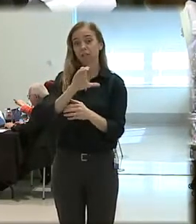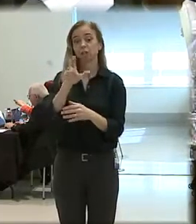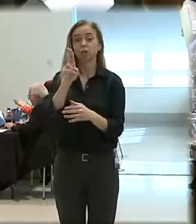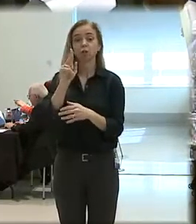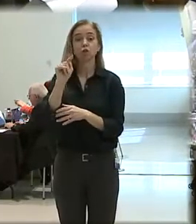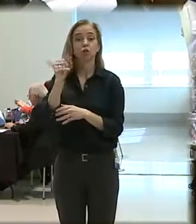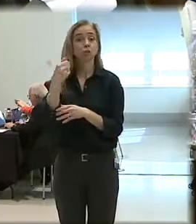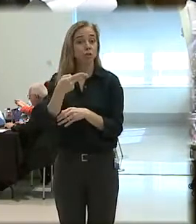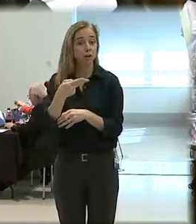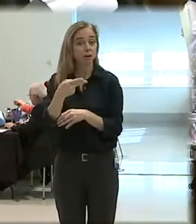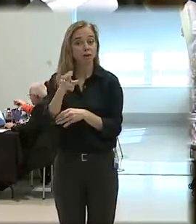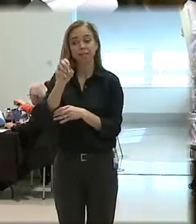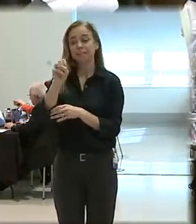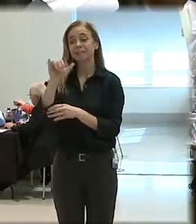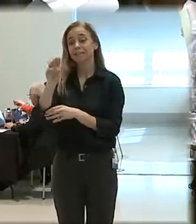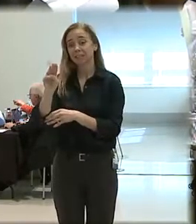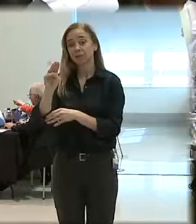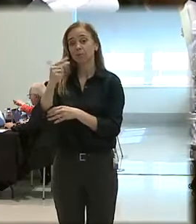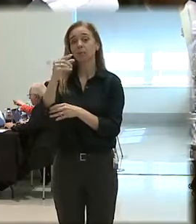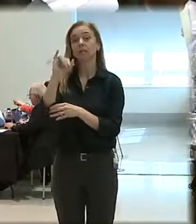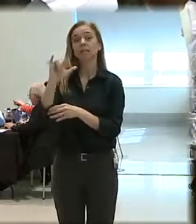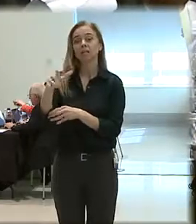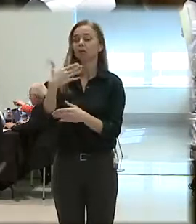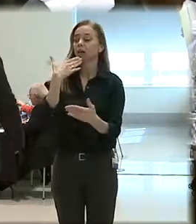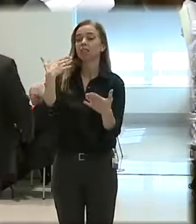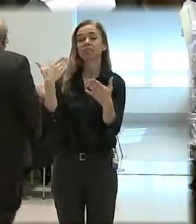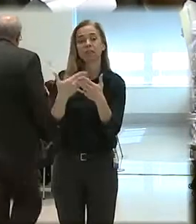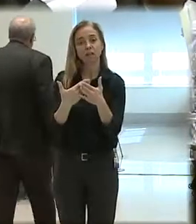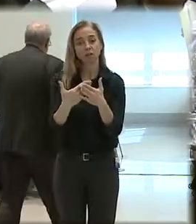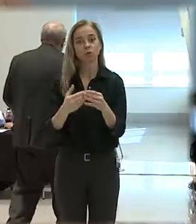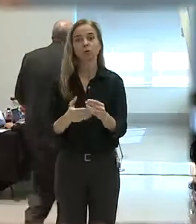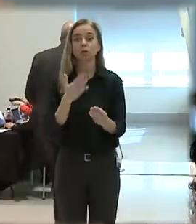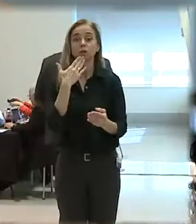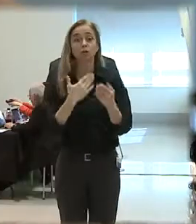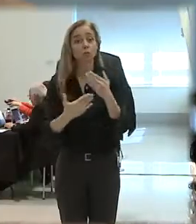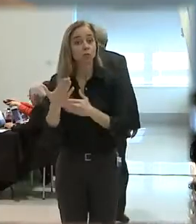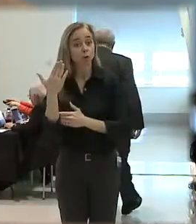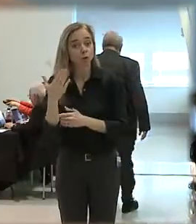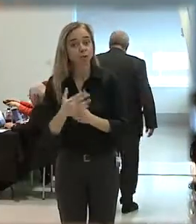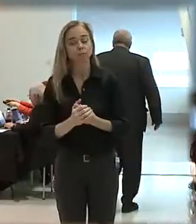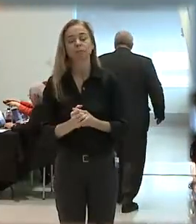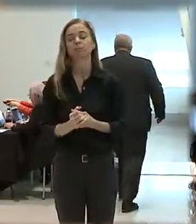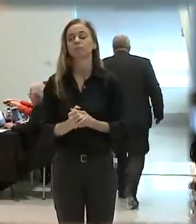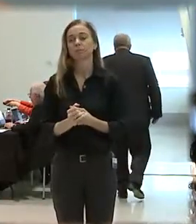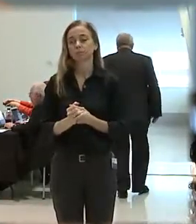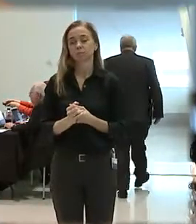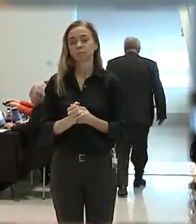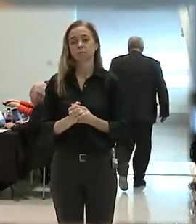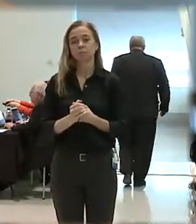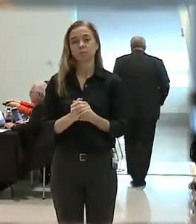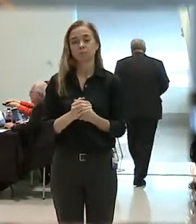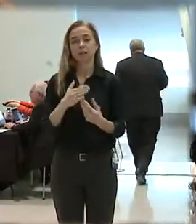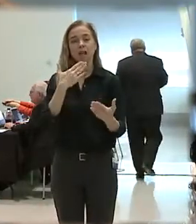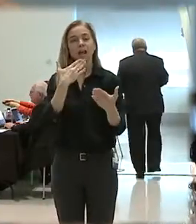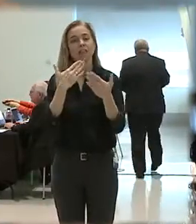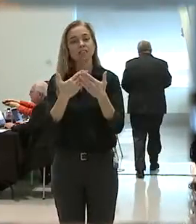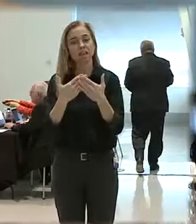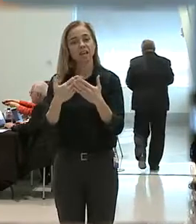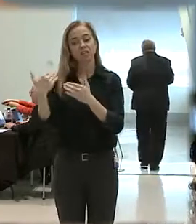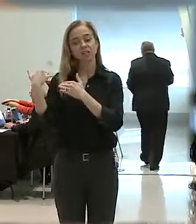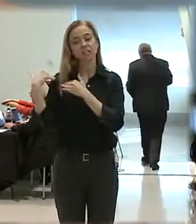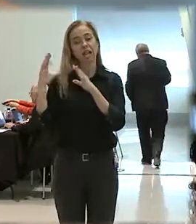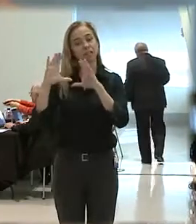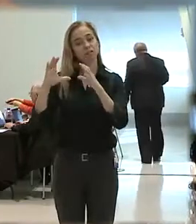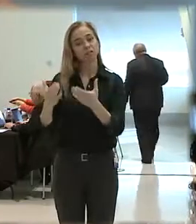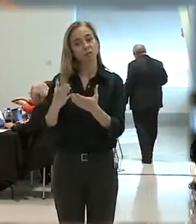Mr. Sim Gill. Thank you very much. Good morning, and I want to thank the task force for the invitation and